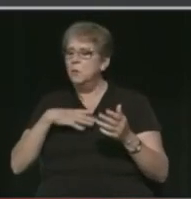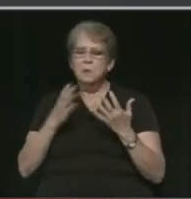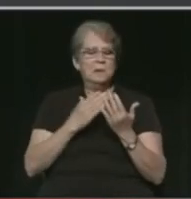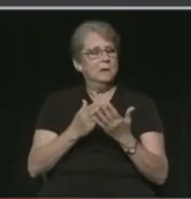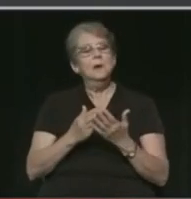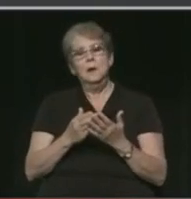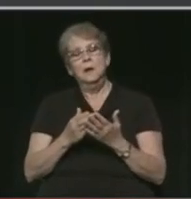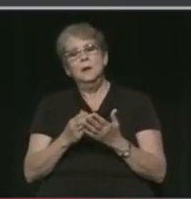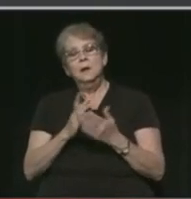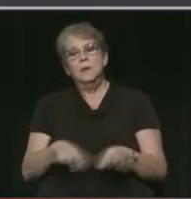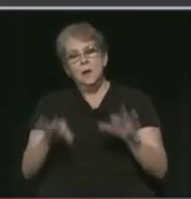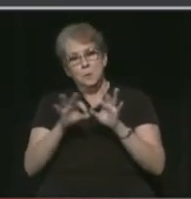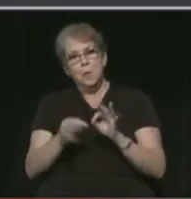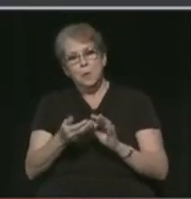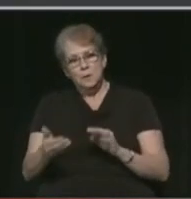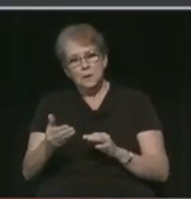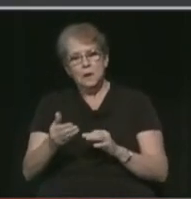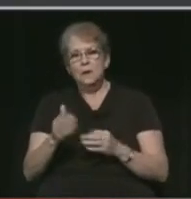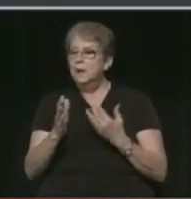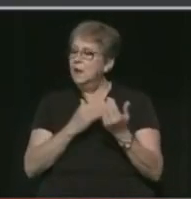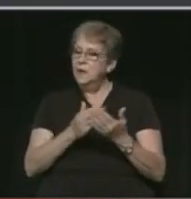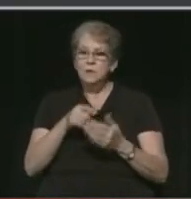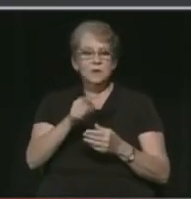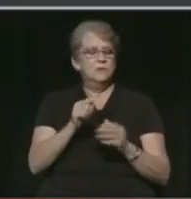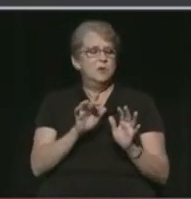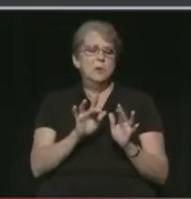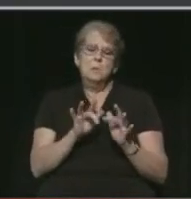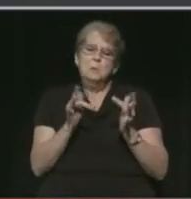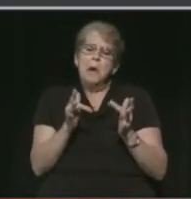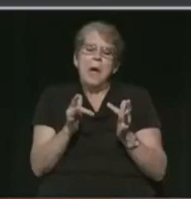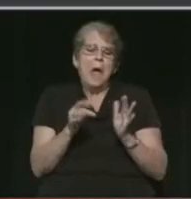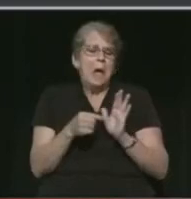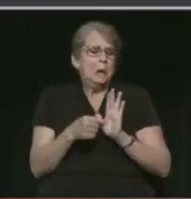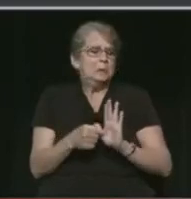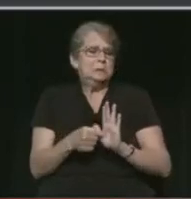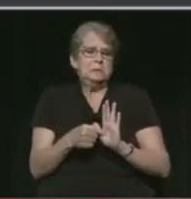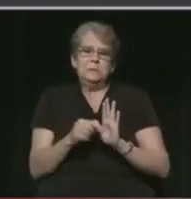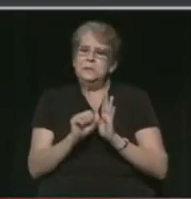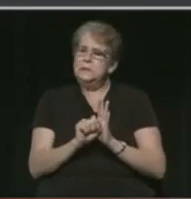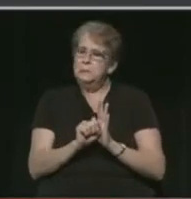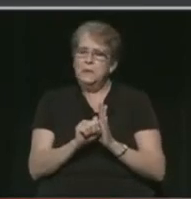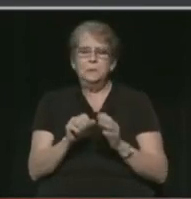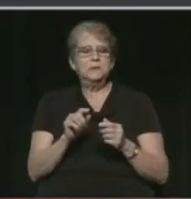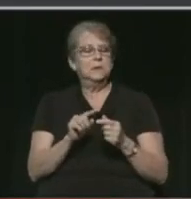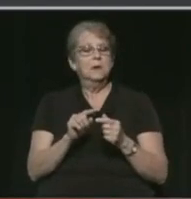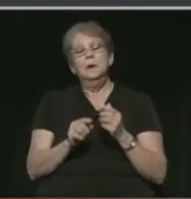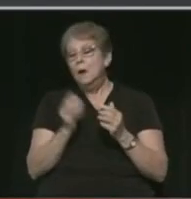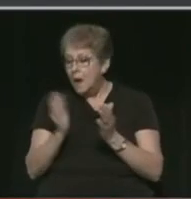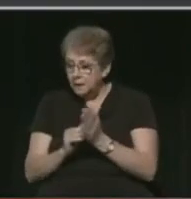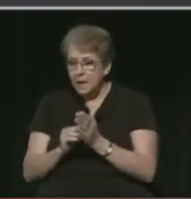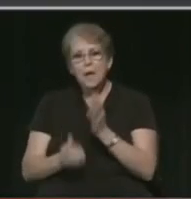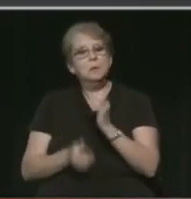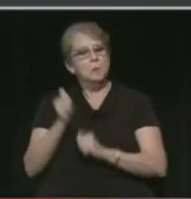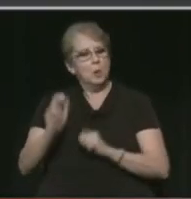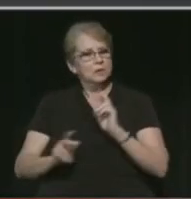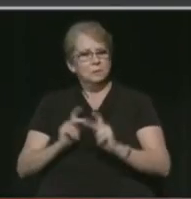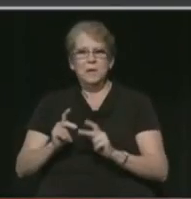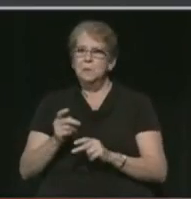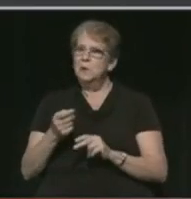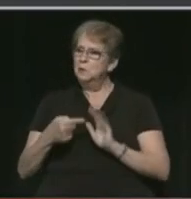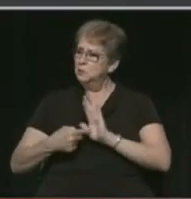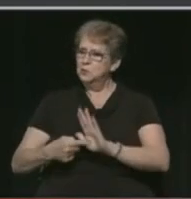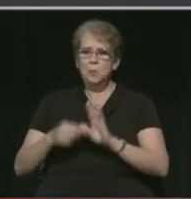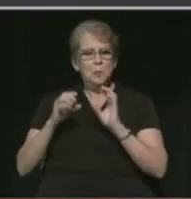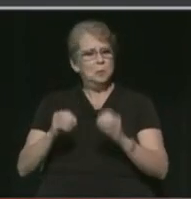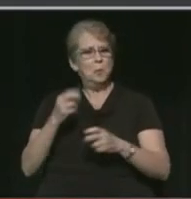people. And so the important thing is, even if you're mildly symptomatic, and again, the majority of people have little to no